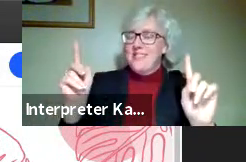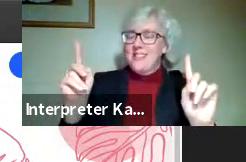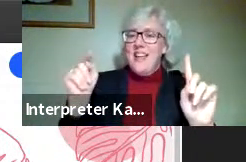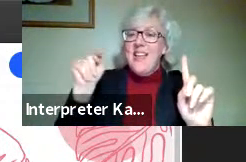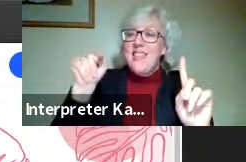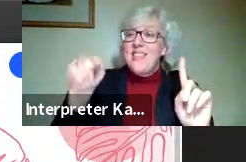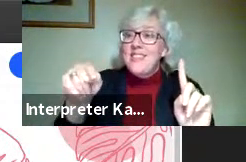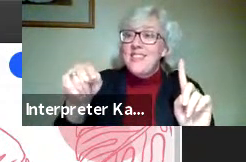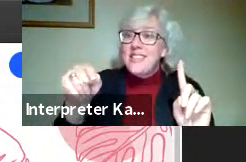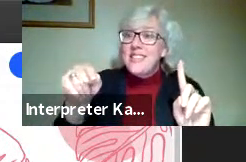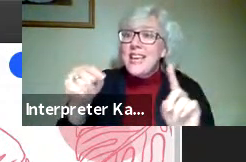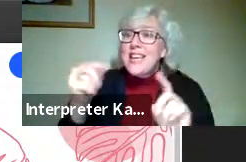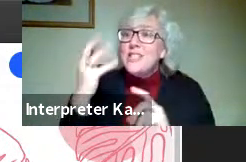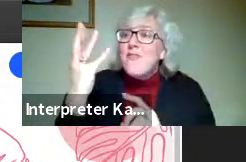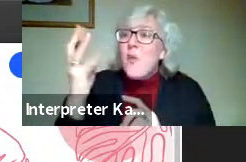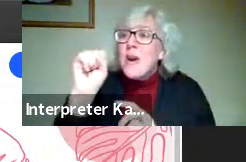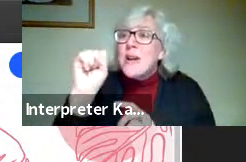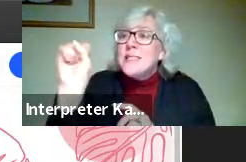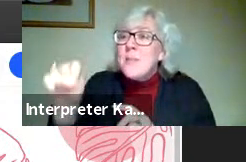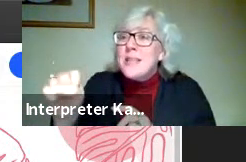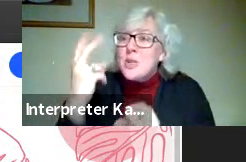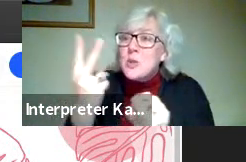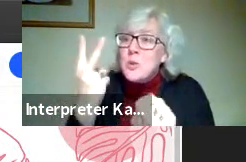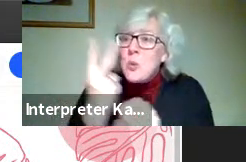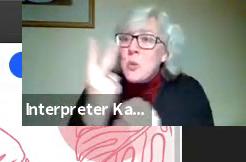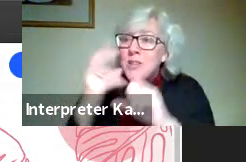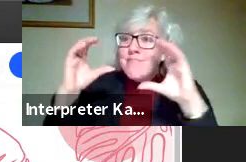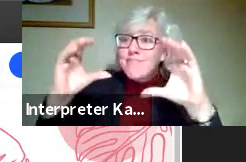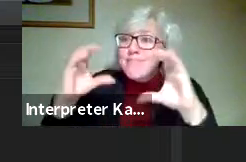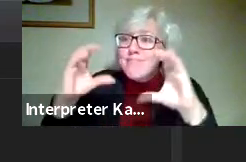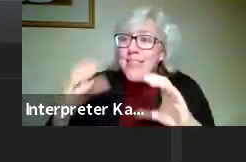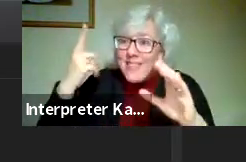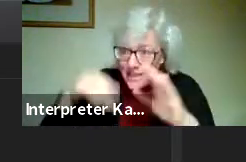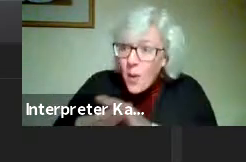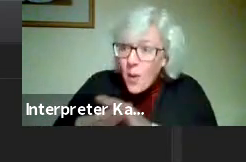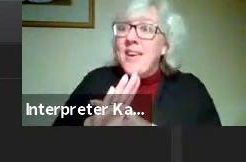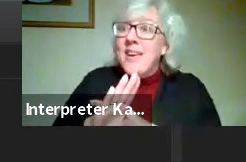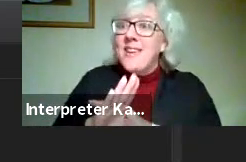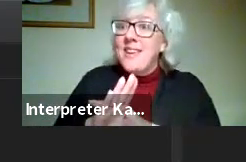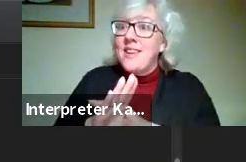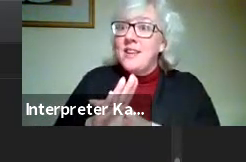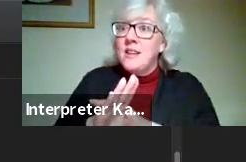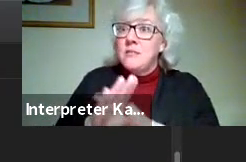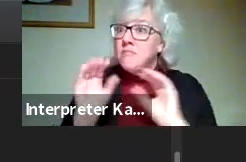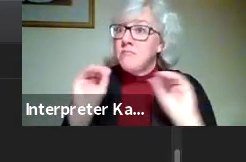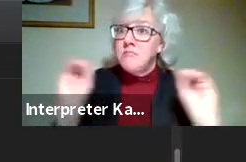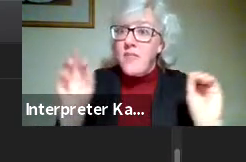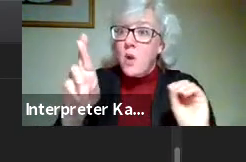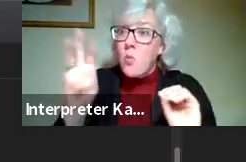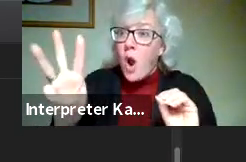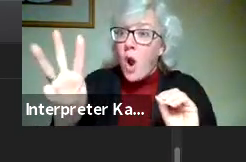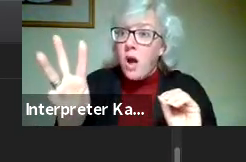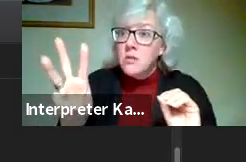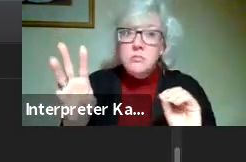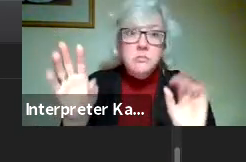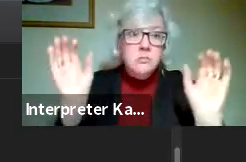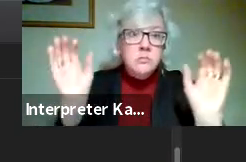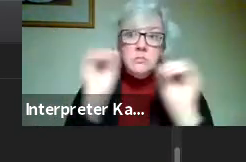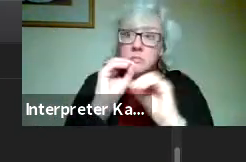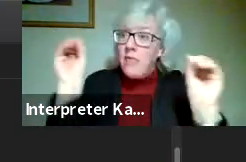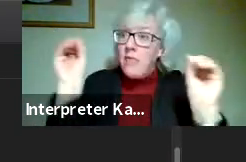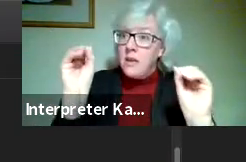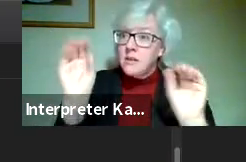only in four semesters, you guys think about coming in raw, not knowing anything about graphic